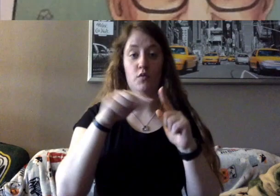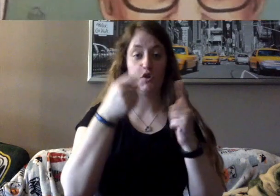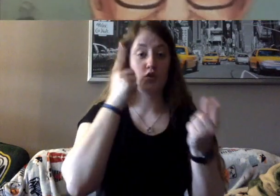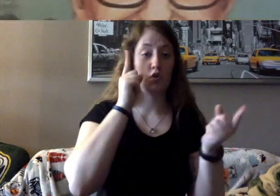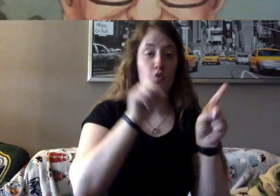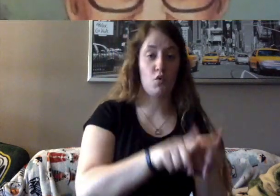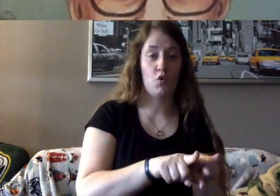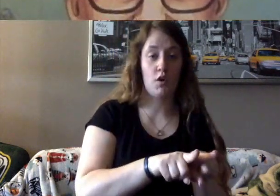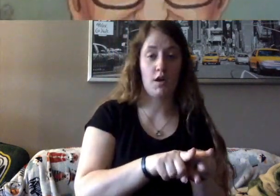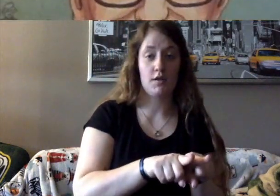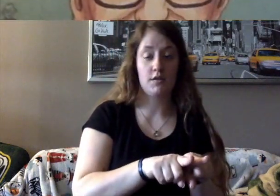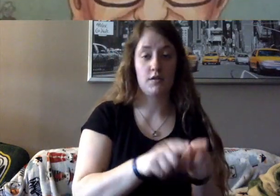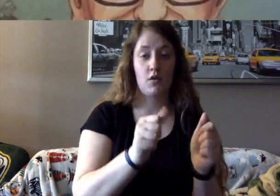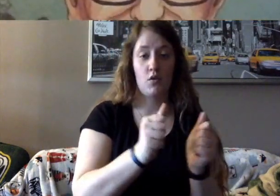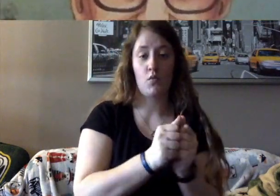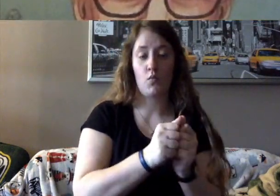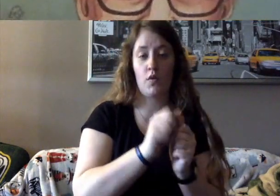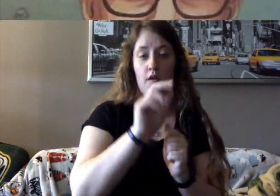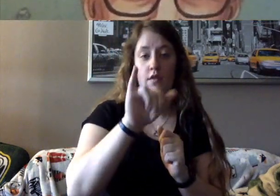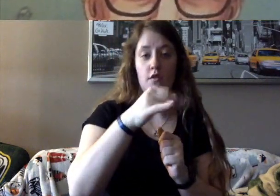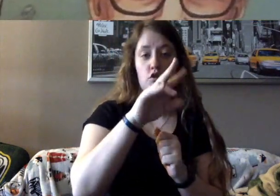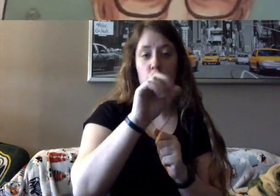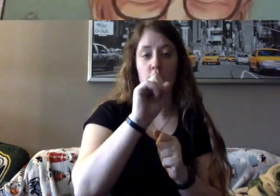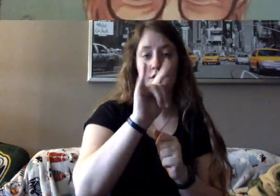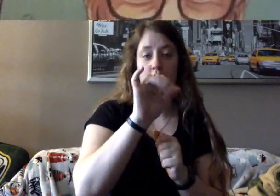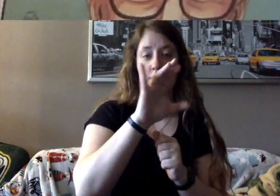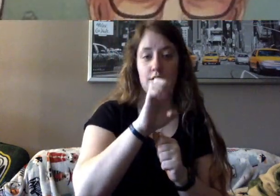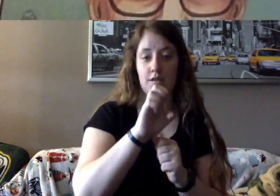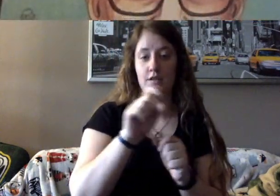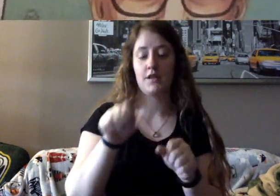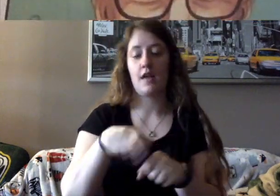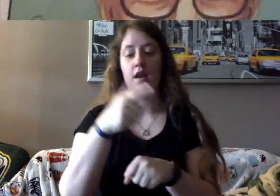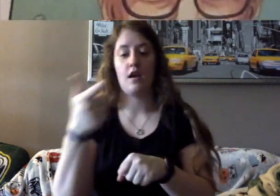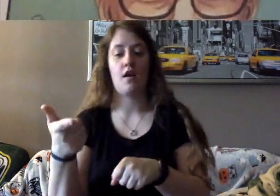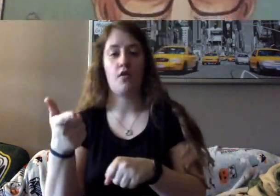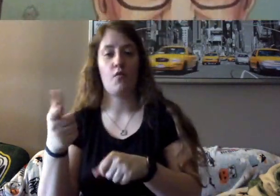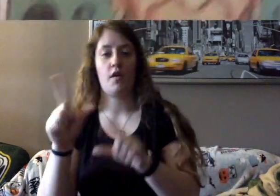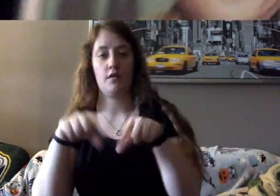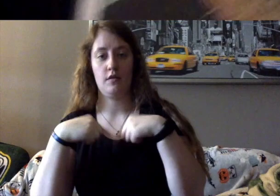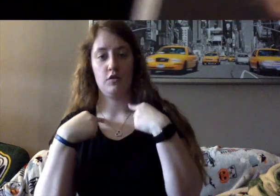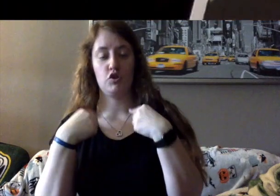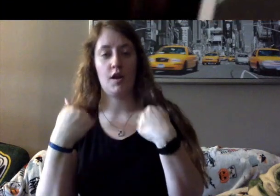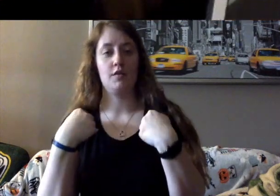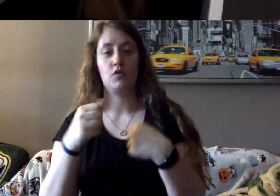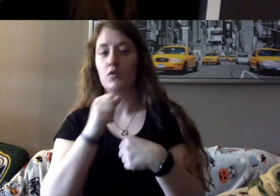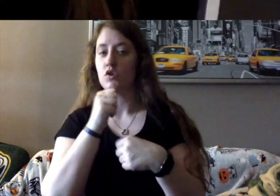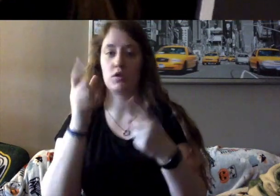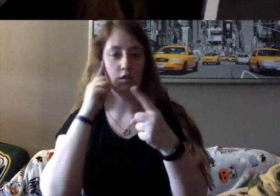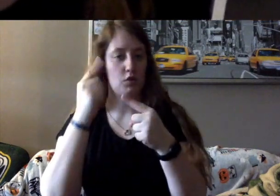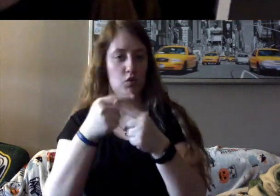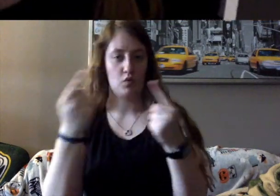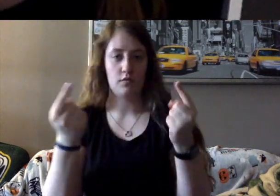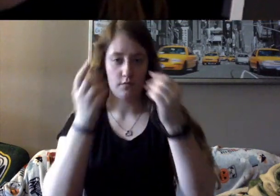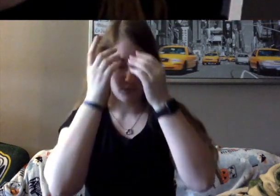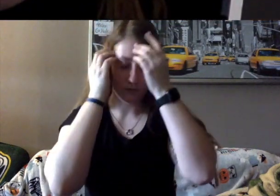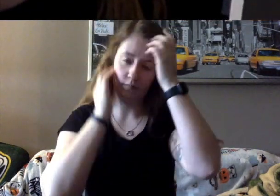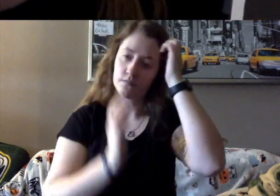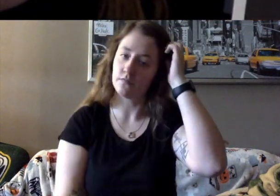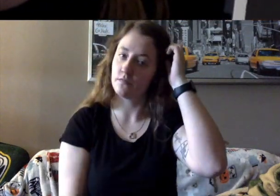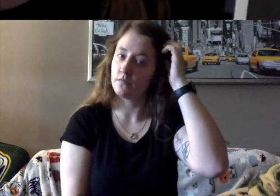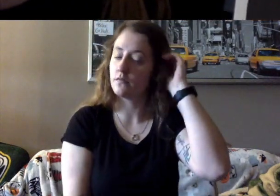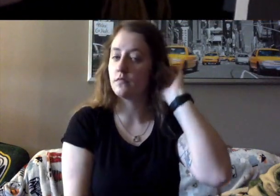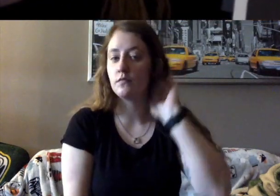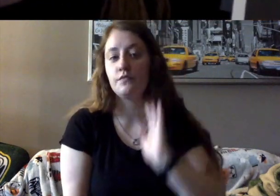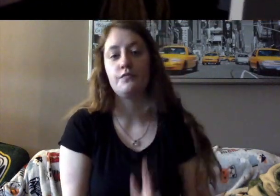the justices, and one other collar that she wears when she disagrees. She says